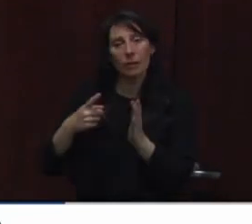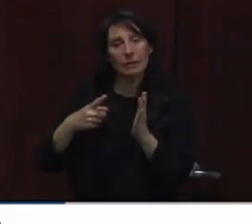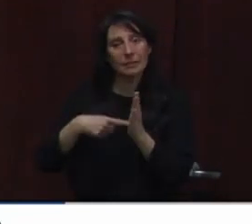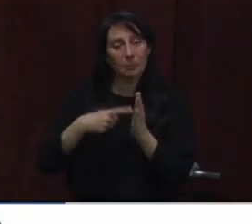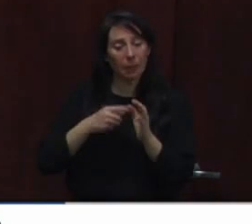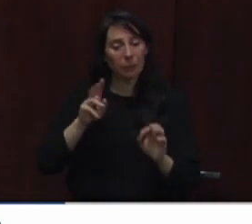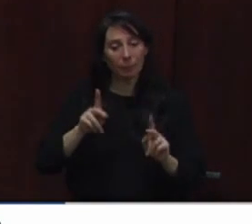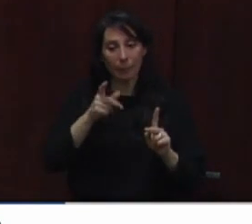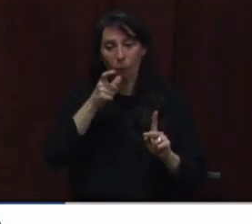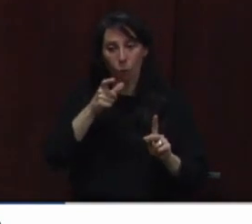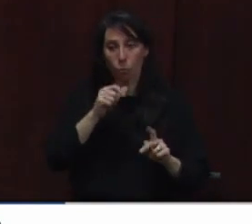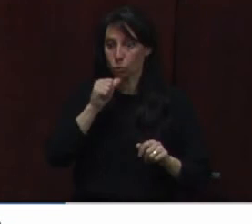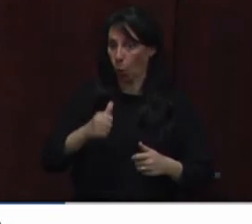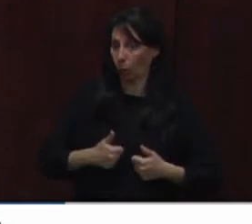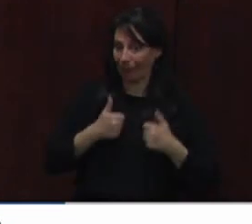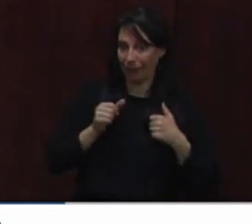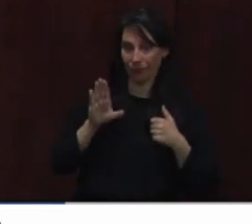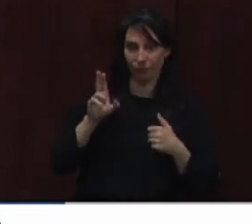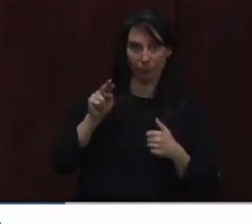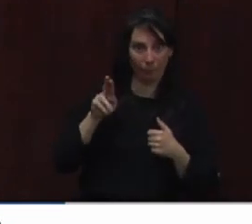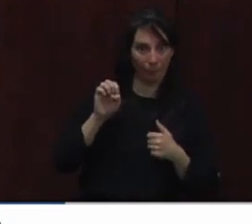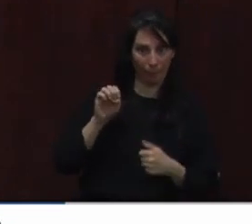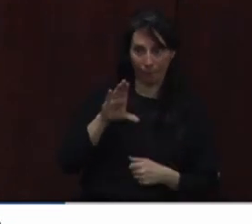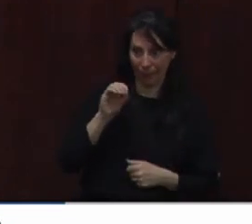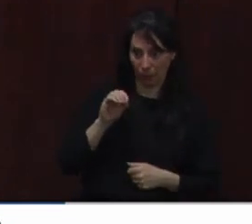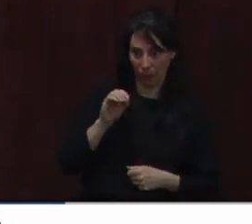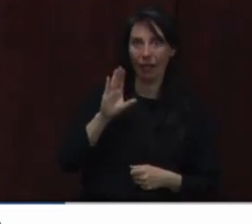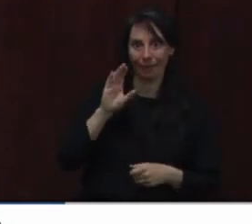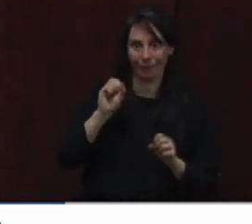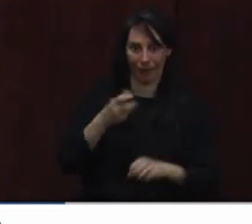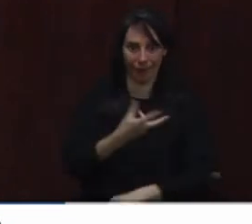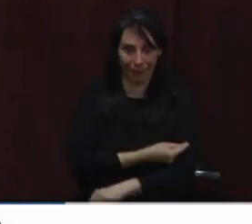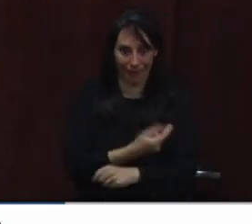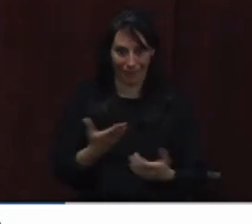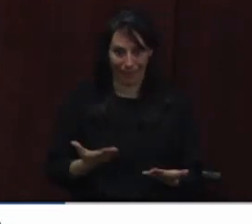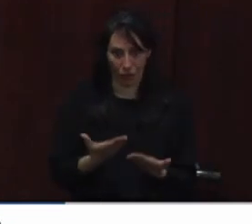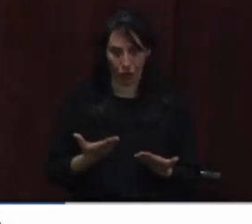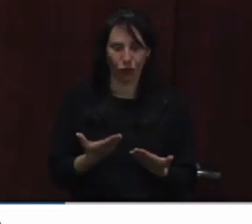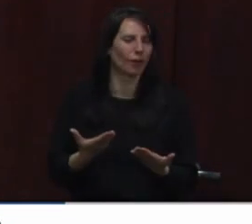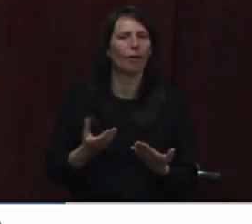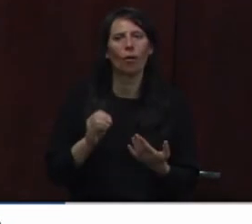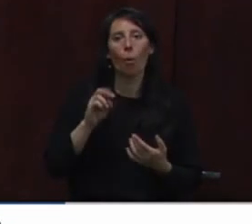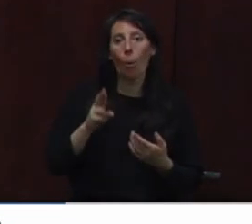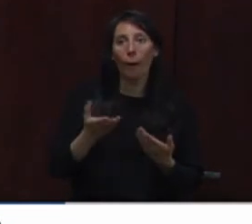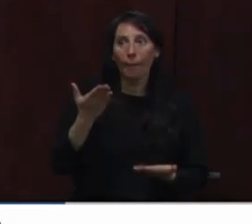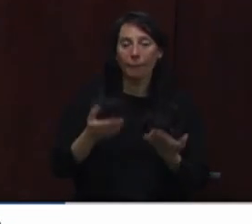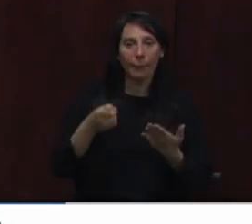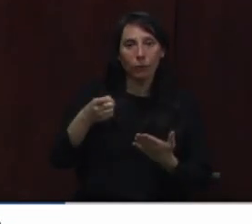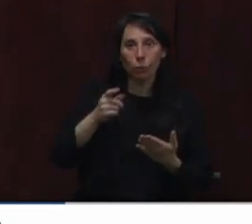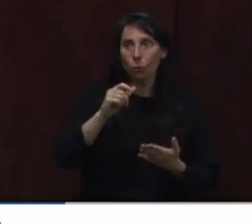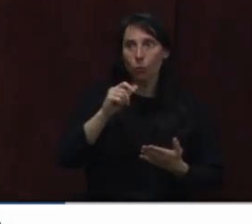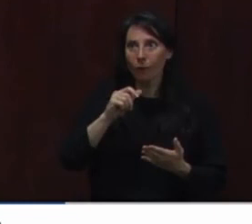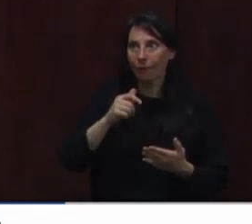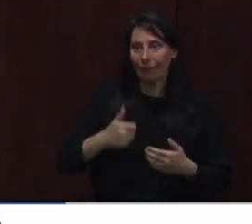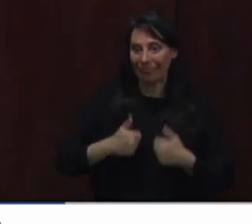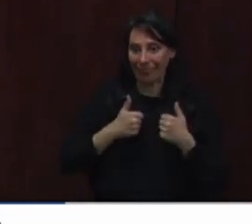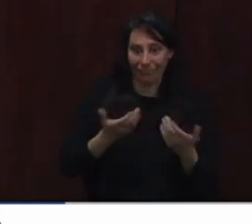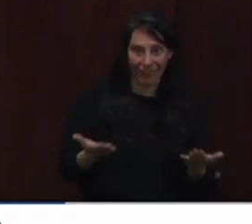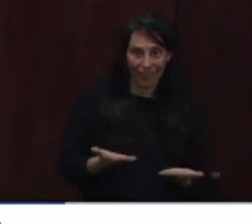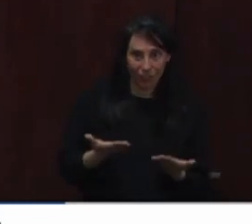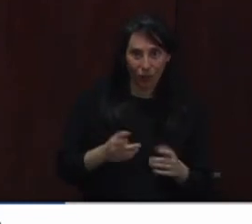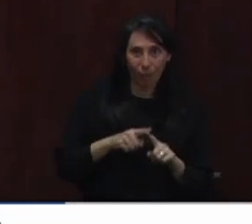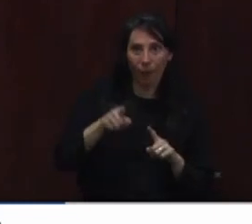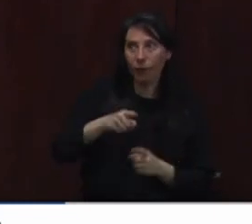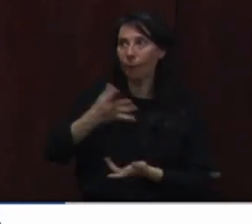will also get vaccinated in other counties. So at the end of the day, that's the approach and it should all work out well for everyone who has the support. And vice versa, right?